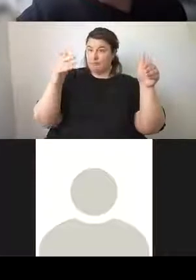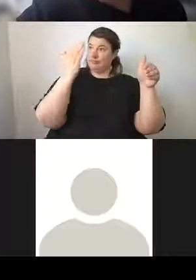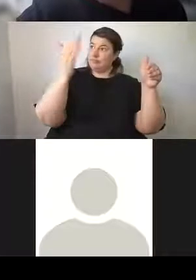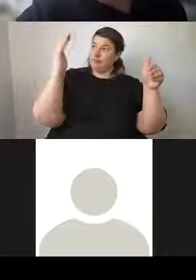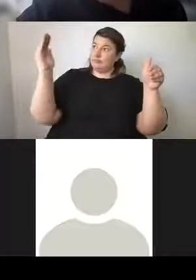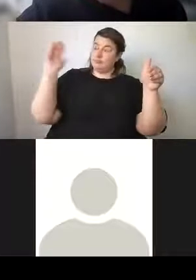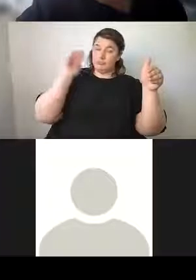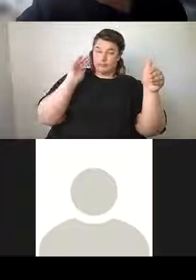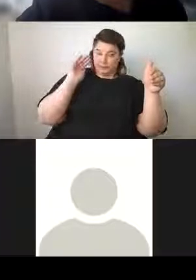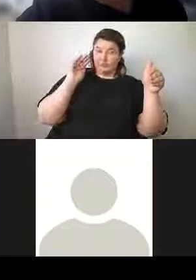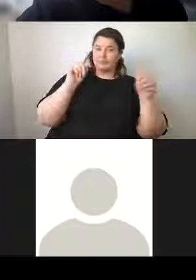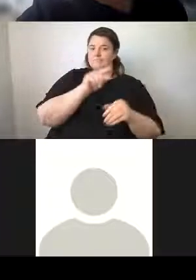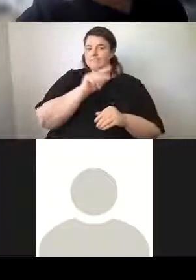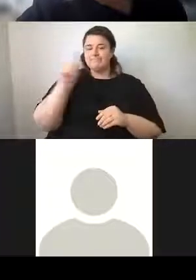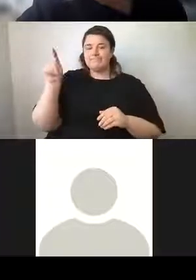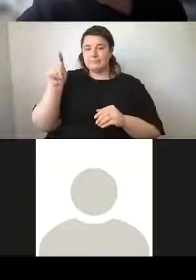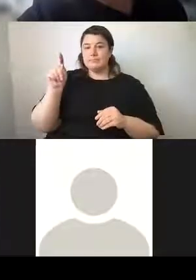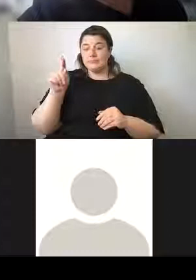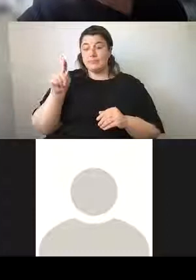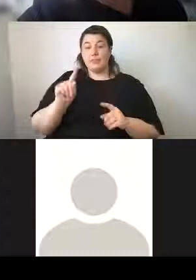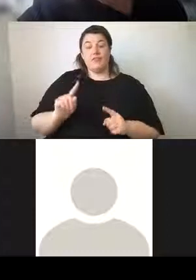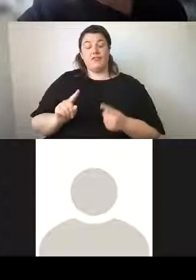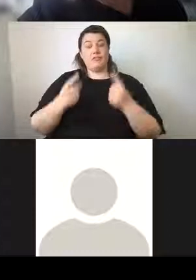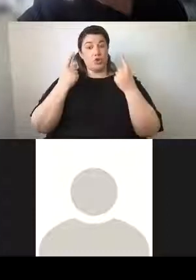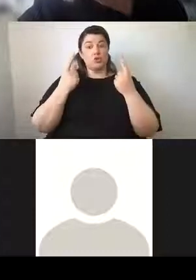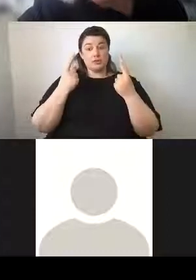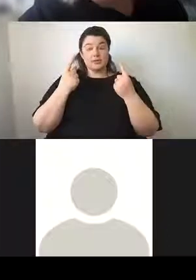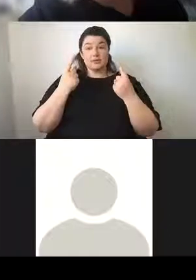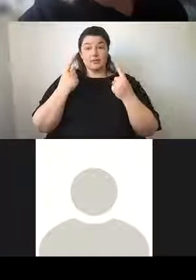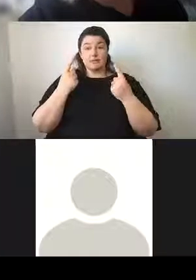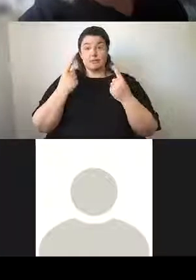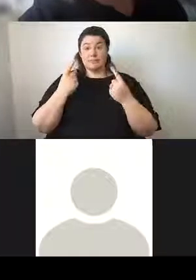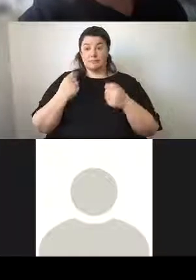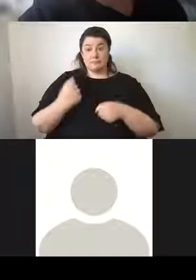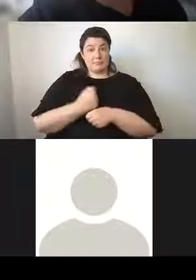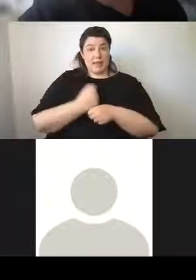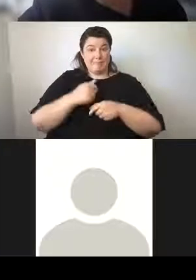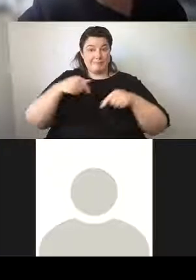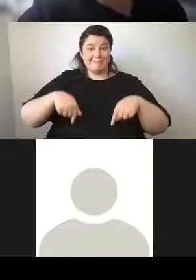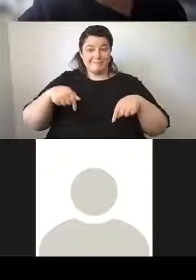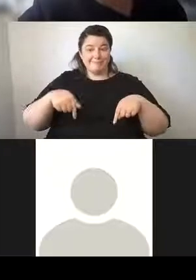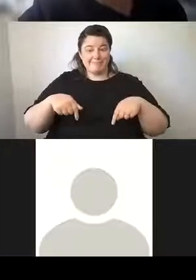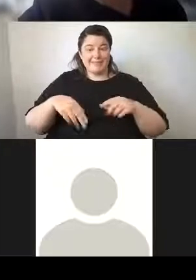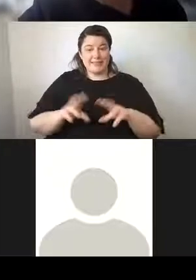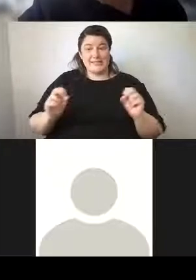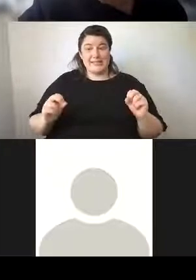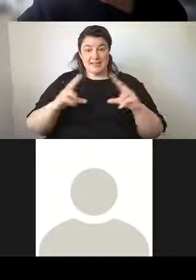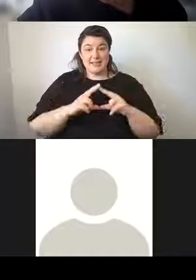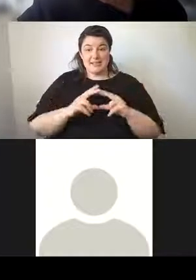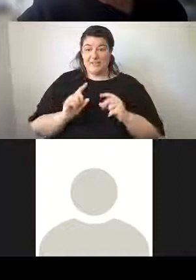These panels were the, or are the first locally made stained glass here in Sydney.